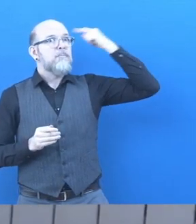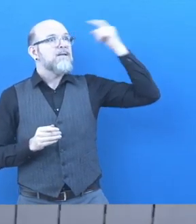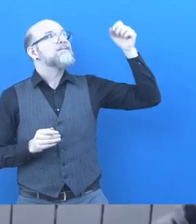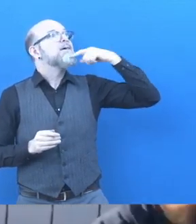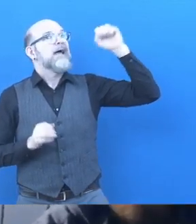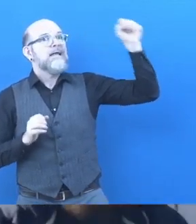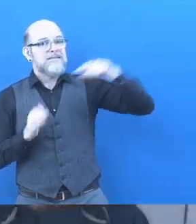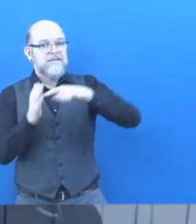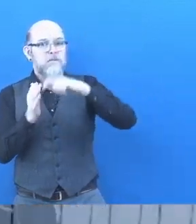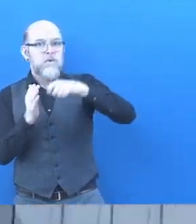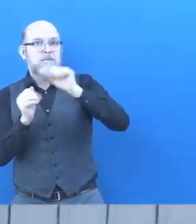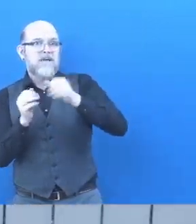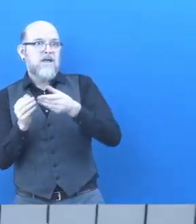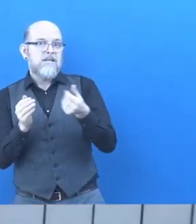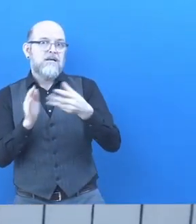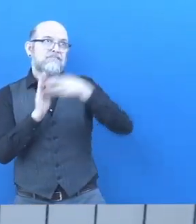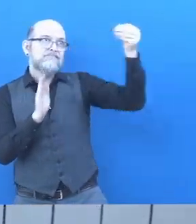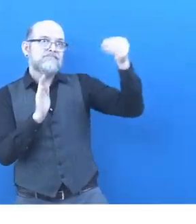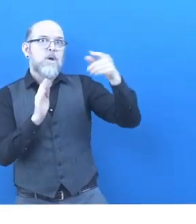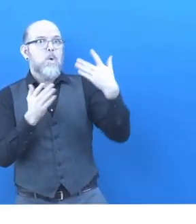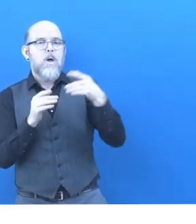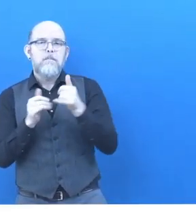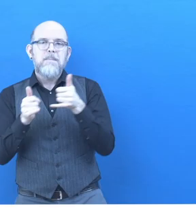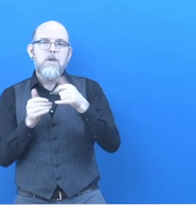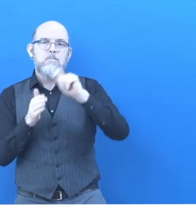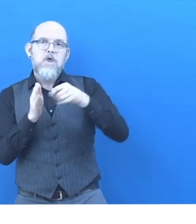programs or fully operational programs.